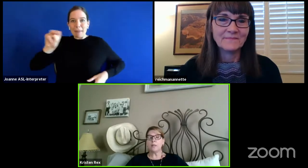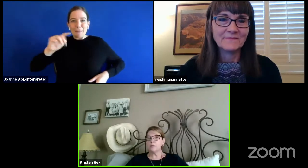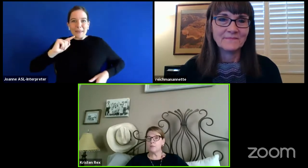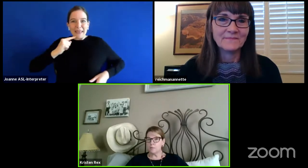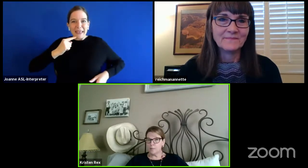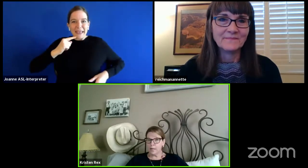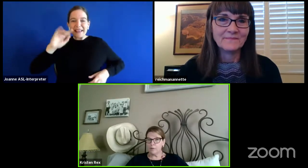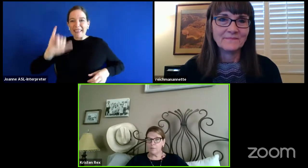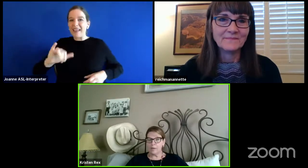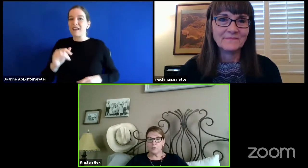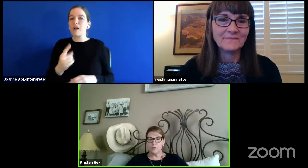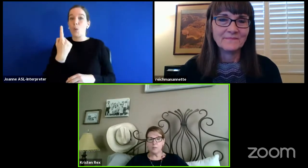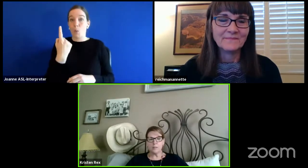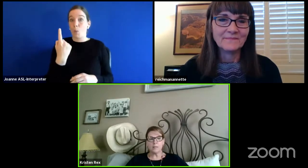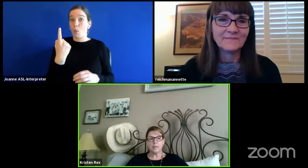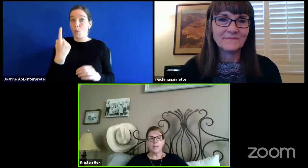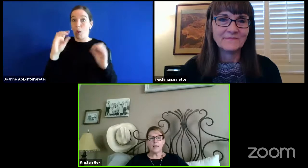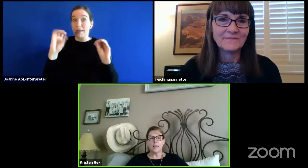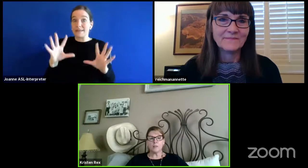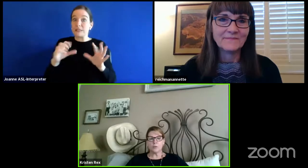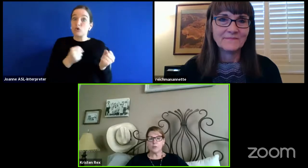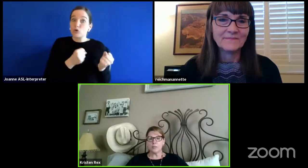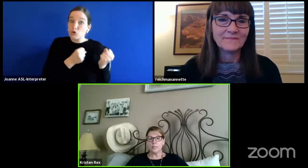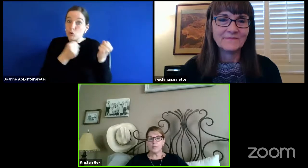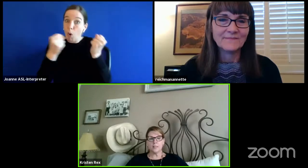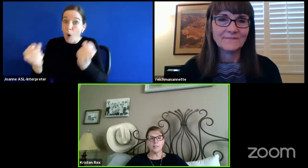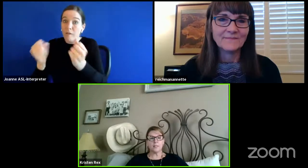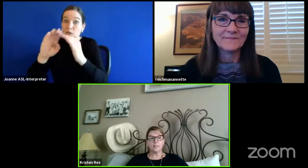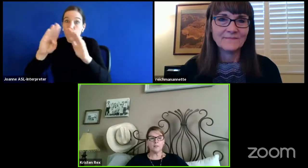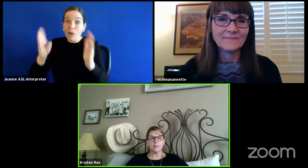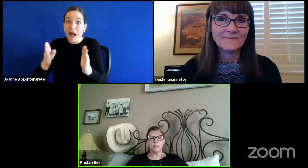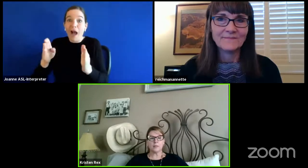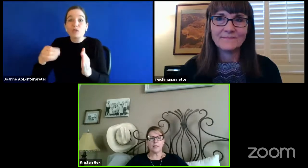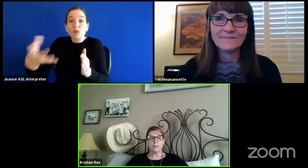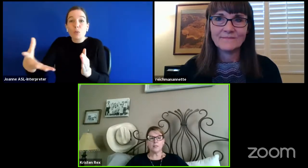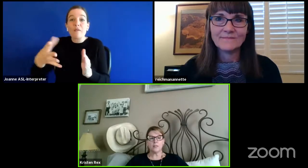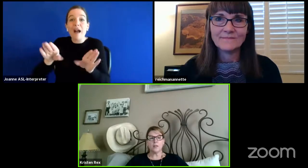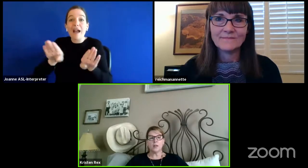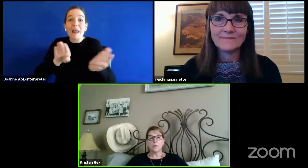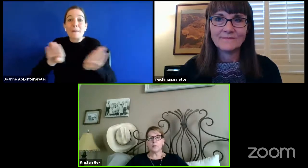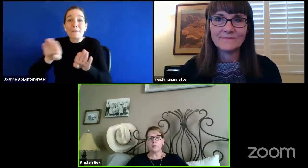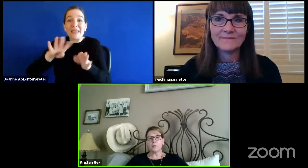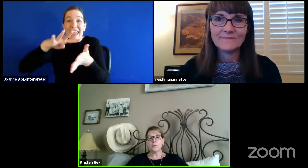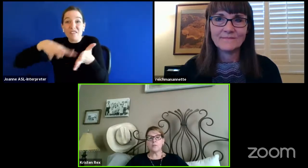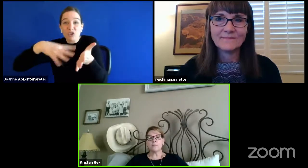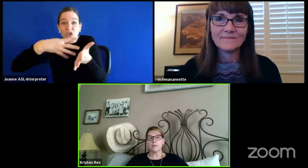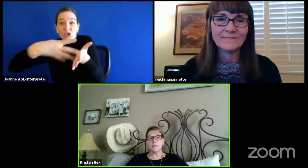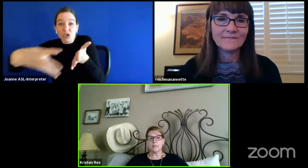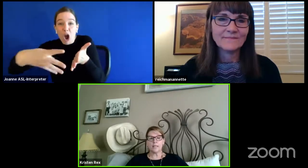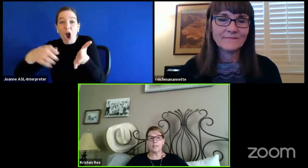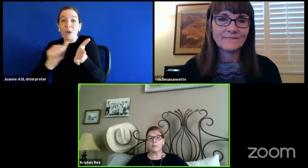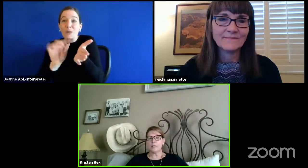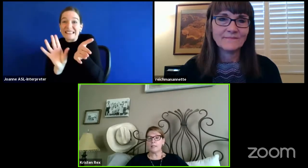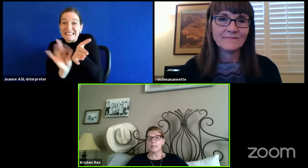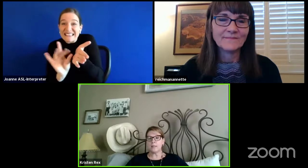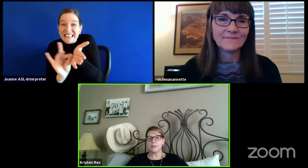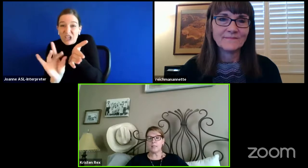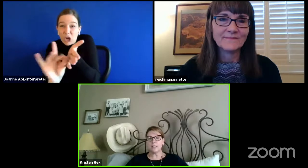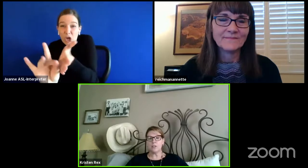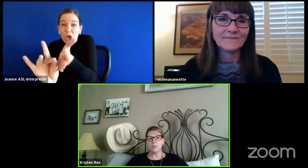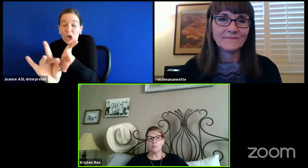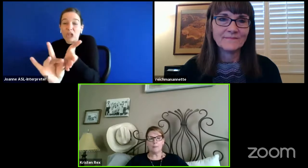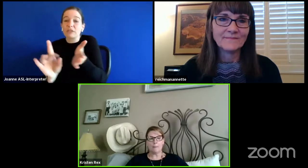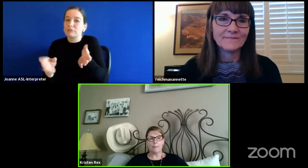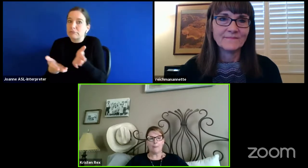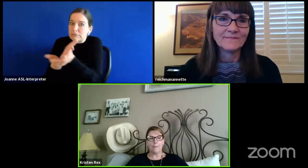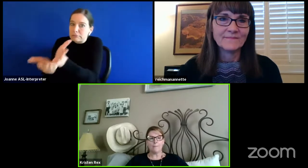because of some behavior management. And social distancing is definitely practiced, but the student is very excited when they see their